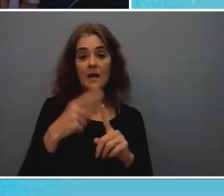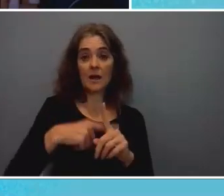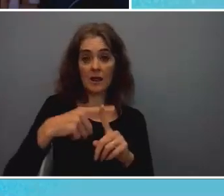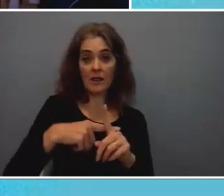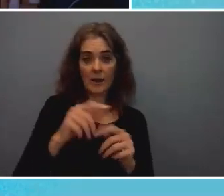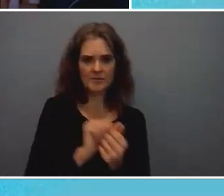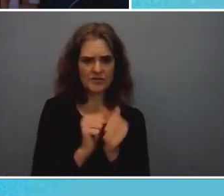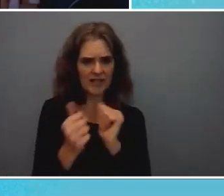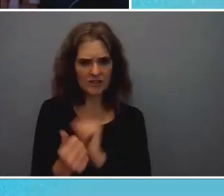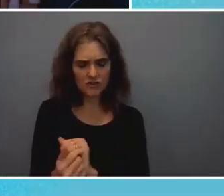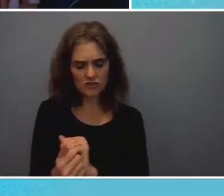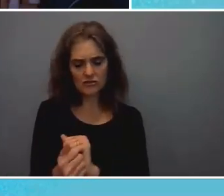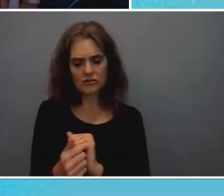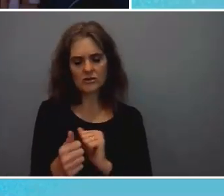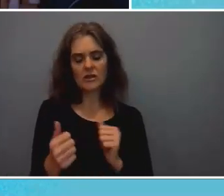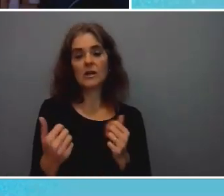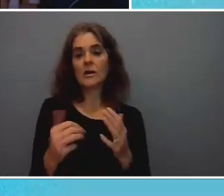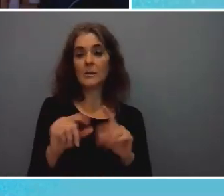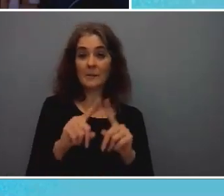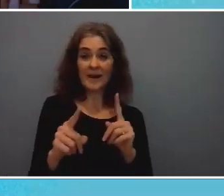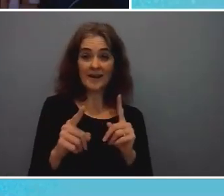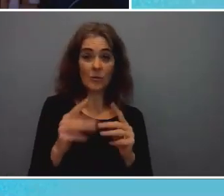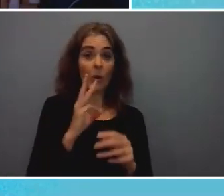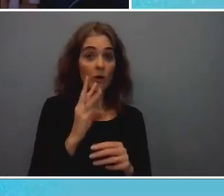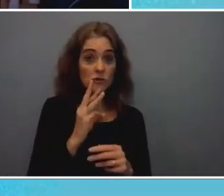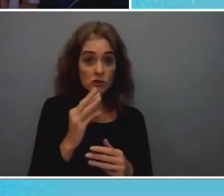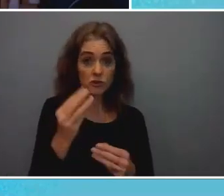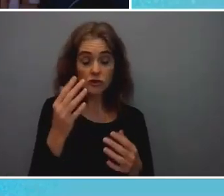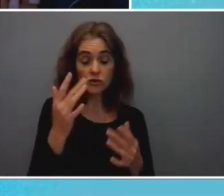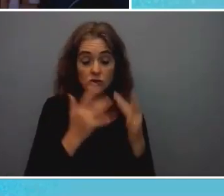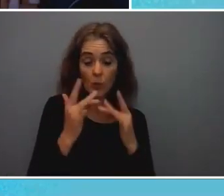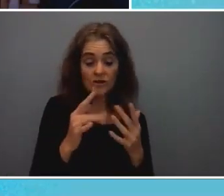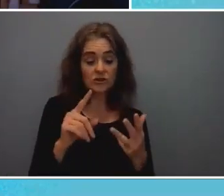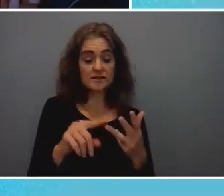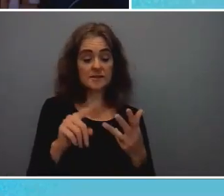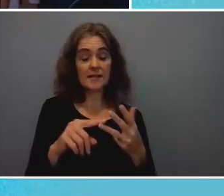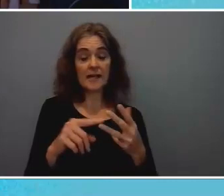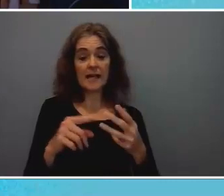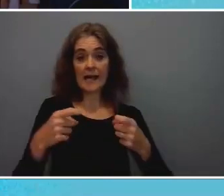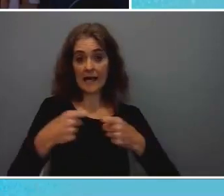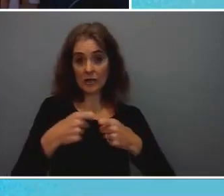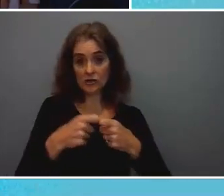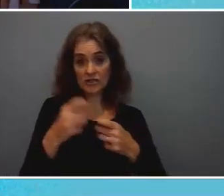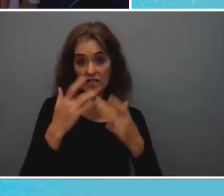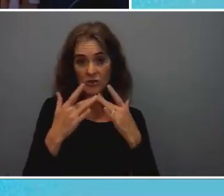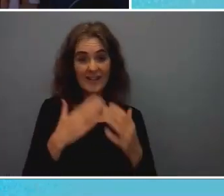but food shortages water shortages energy shortages that's what i would do